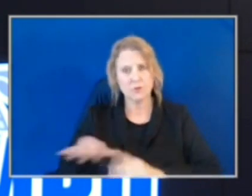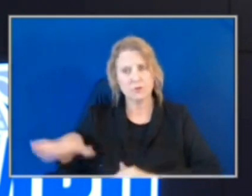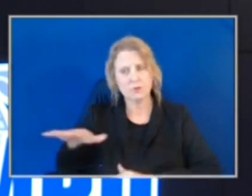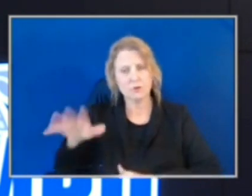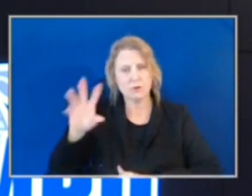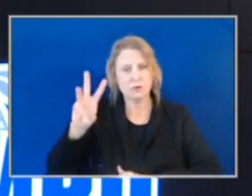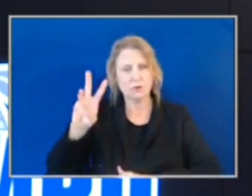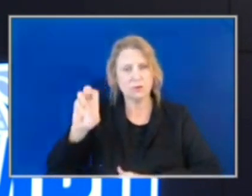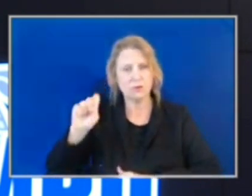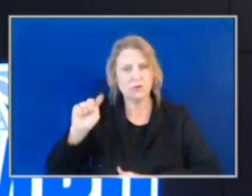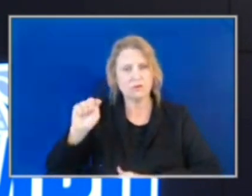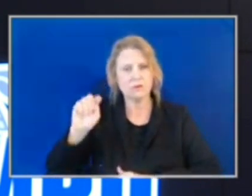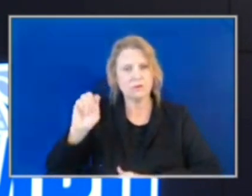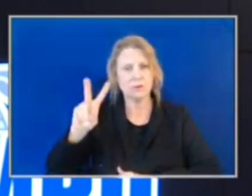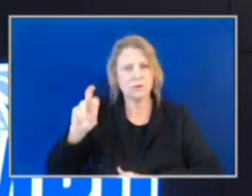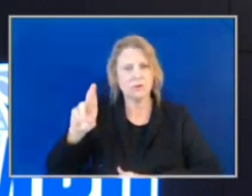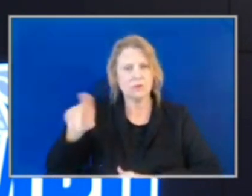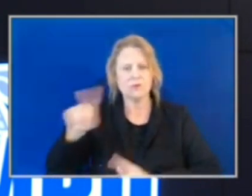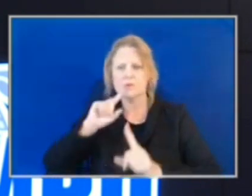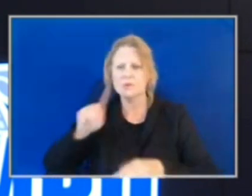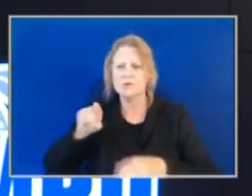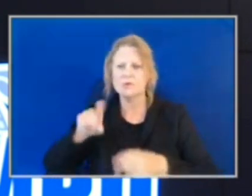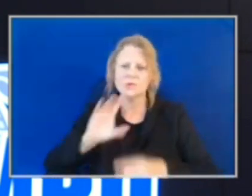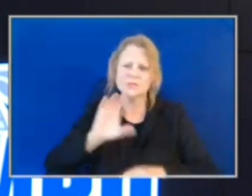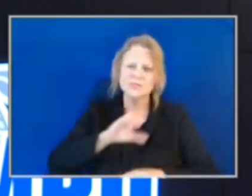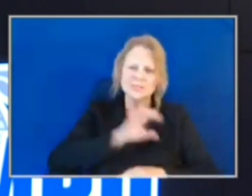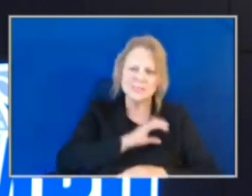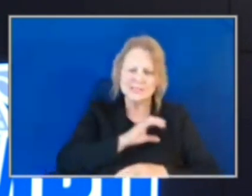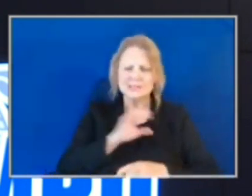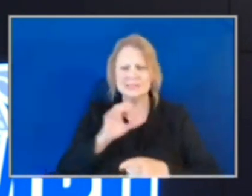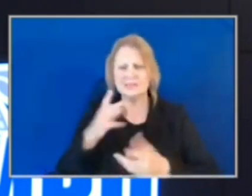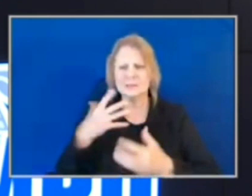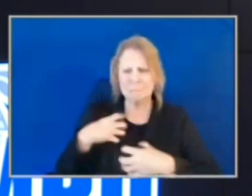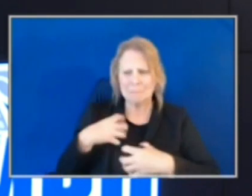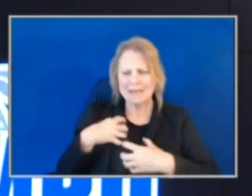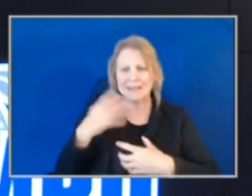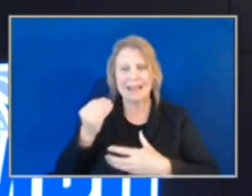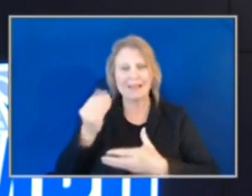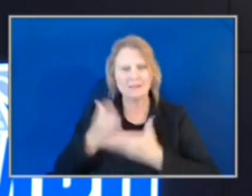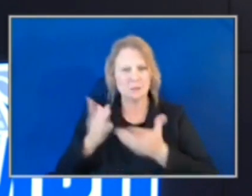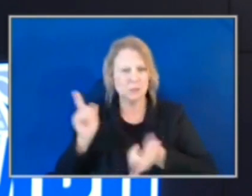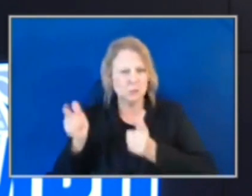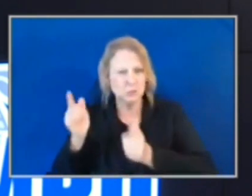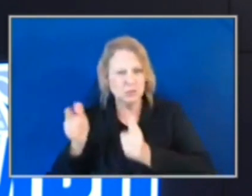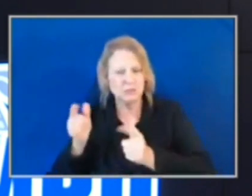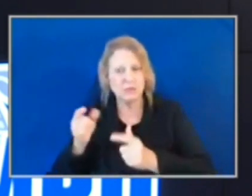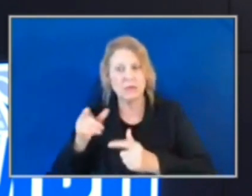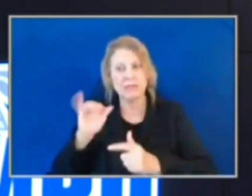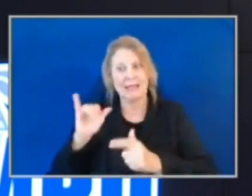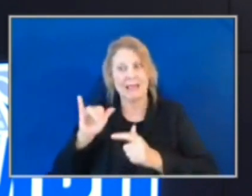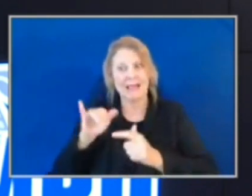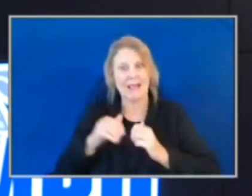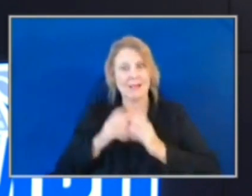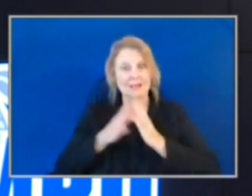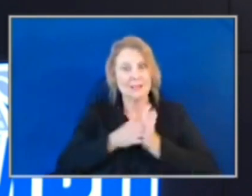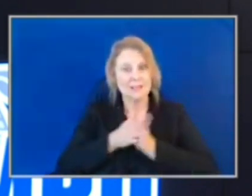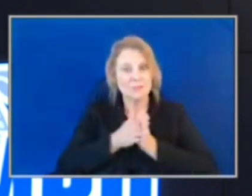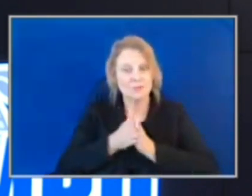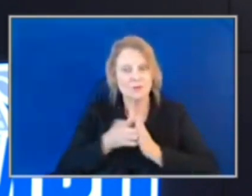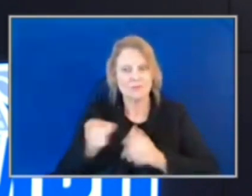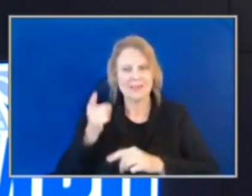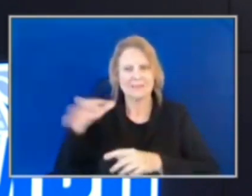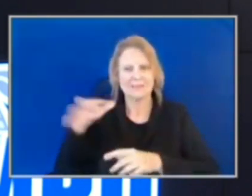an initiative to respond to citizen complaints as well as shooting incidents. As a result of this initiative, they seized 18 firearms.